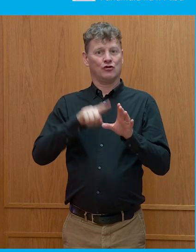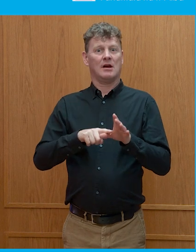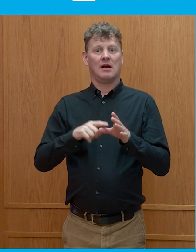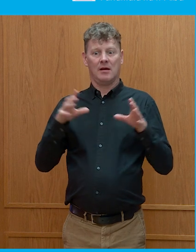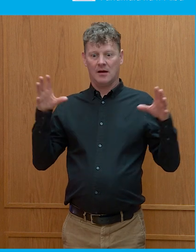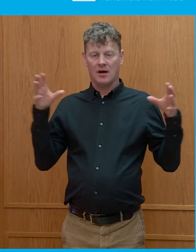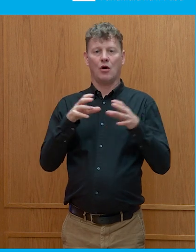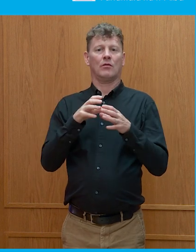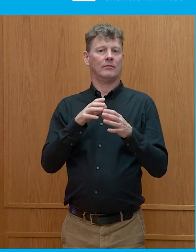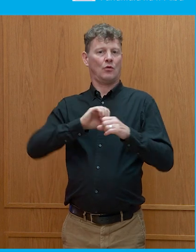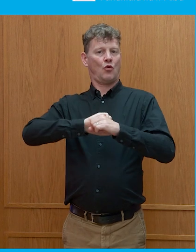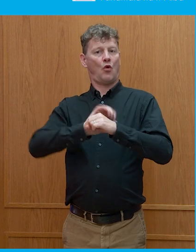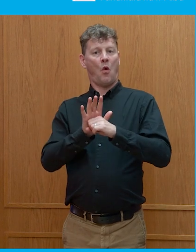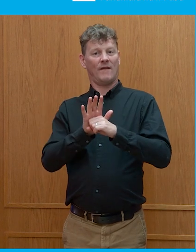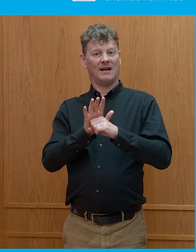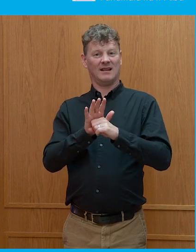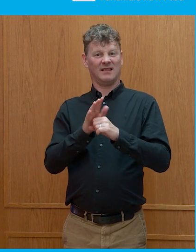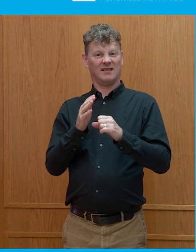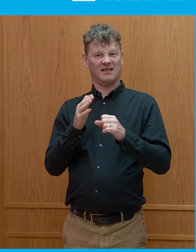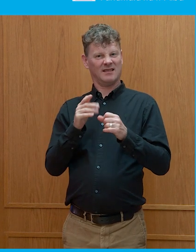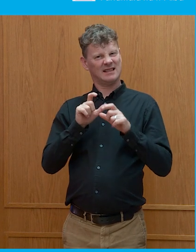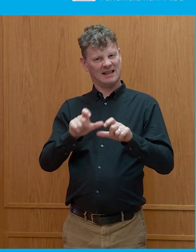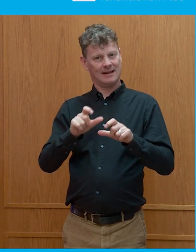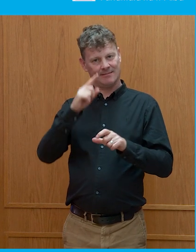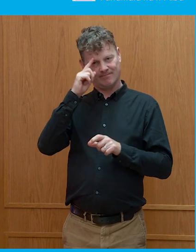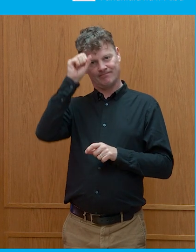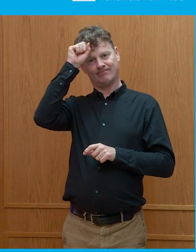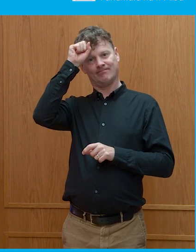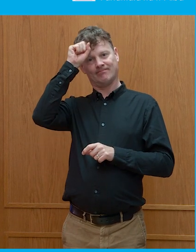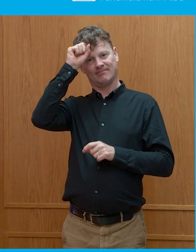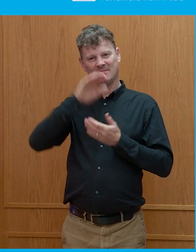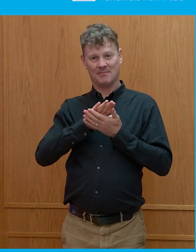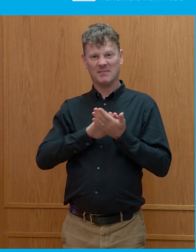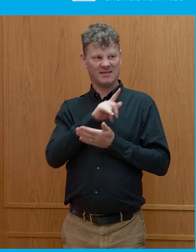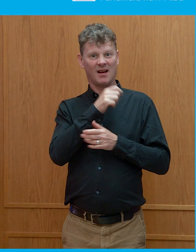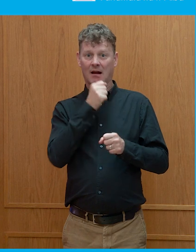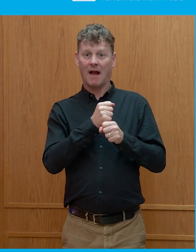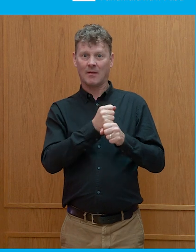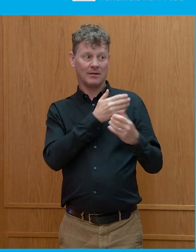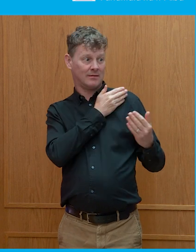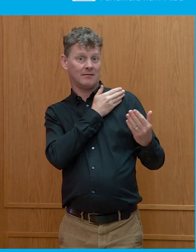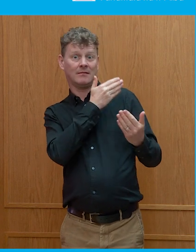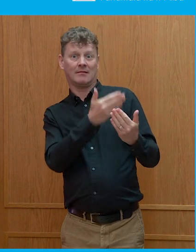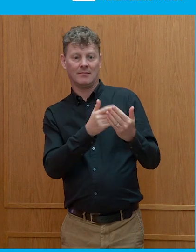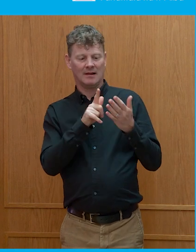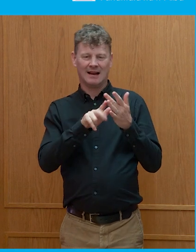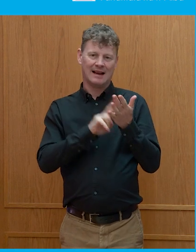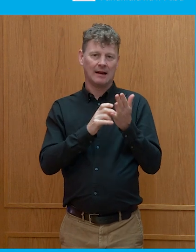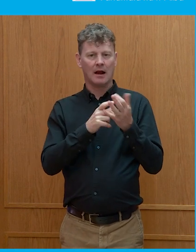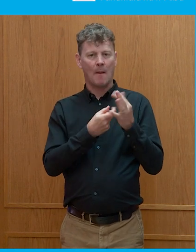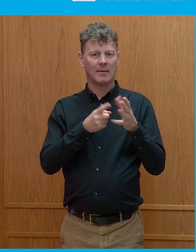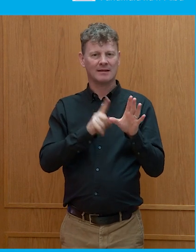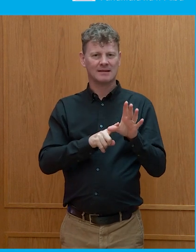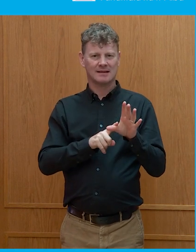the effects of COVID. And so, Mark was talking about the challenges that incumbents are having. Incumbency is an awesome thing. I'm sure you've experienced that.